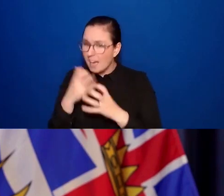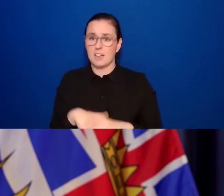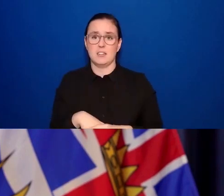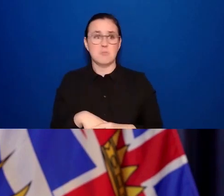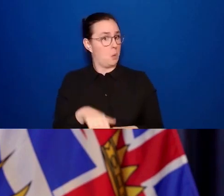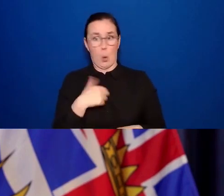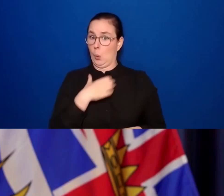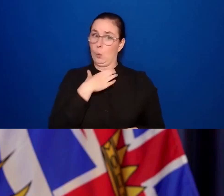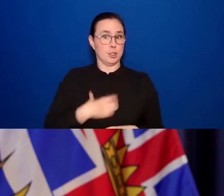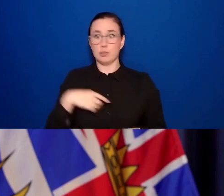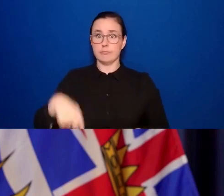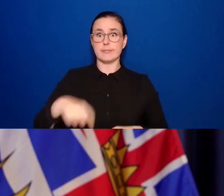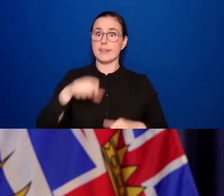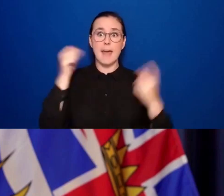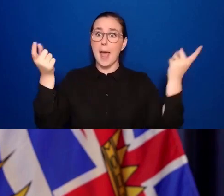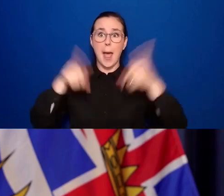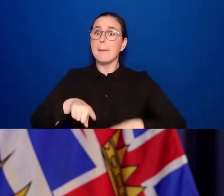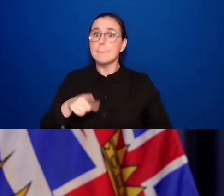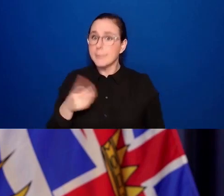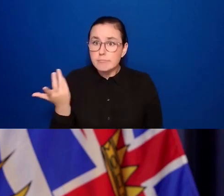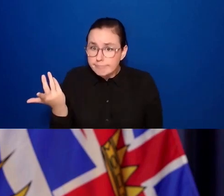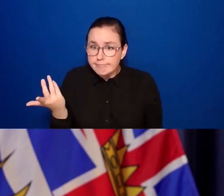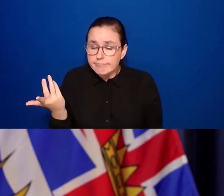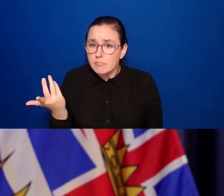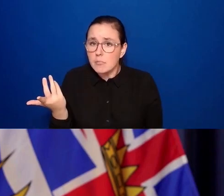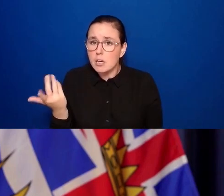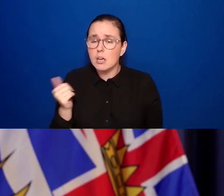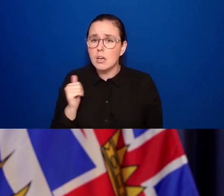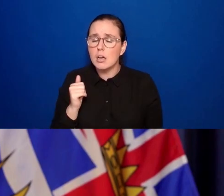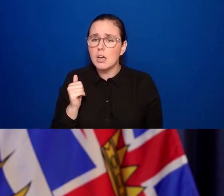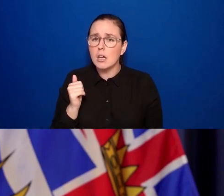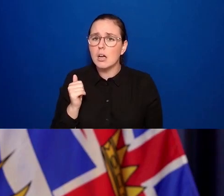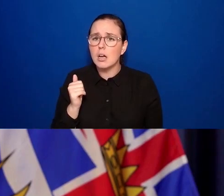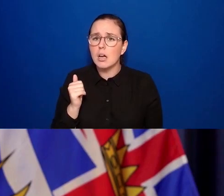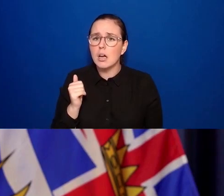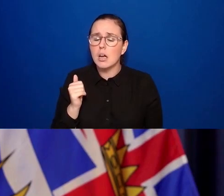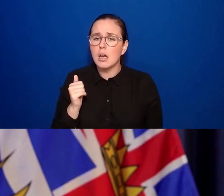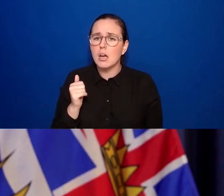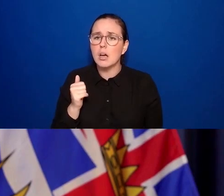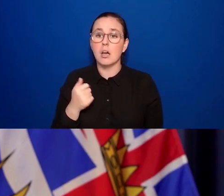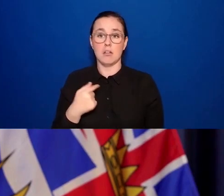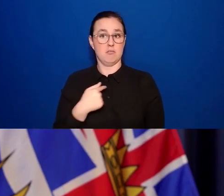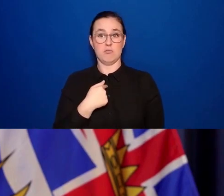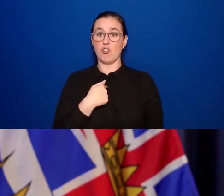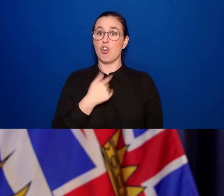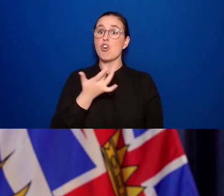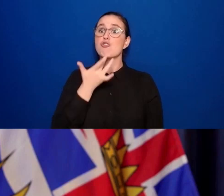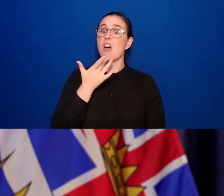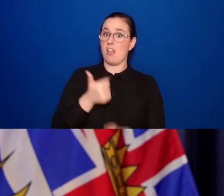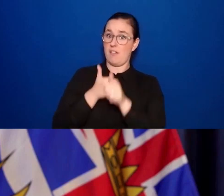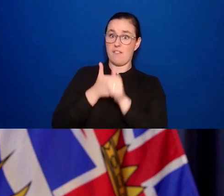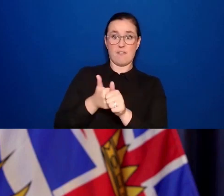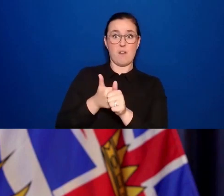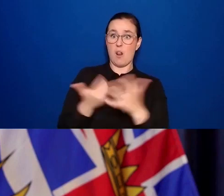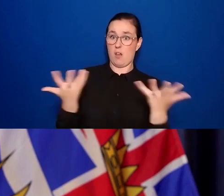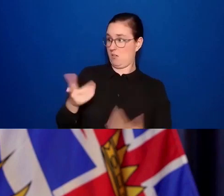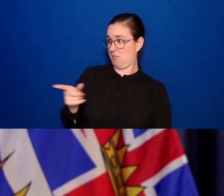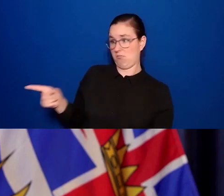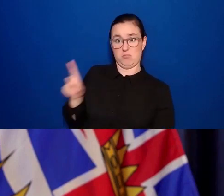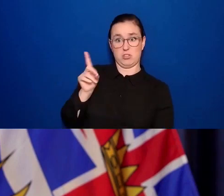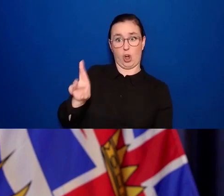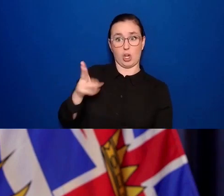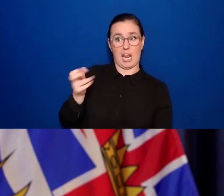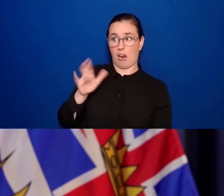that we follow the advice that Dr. Henry's been giving us for some time and our parents gave us a long, long time ago. Be kind.